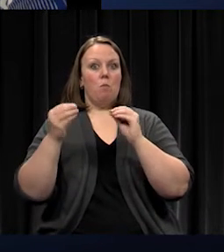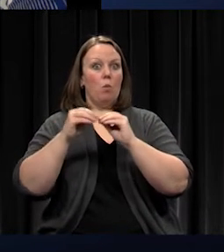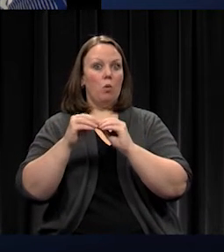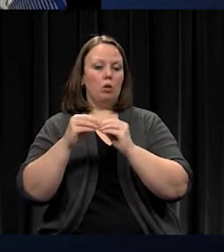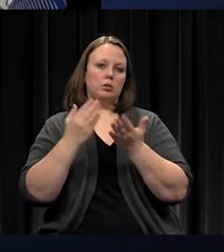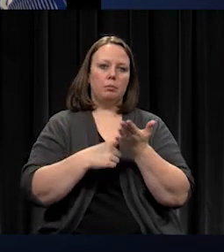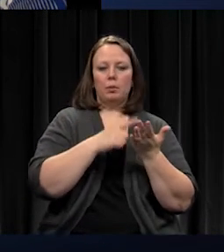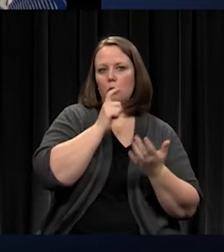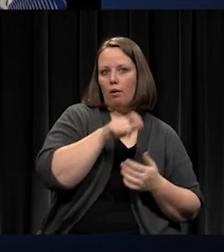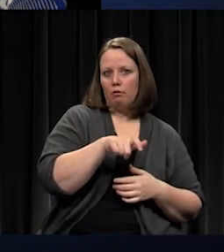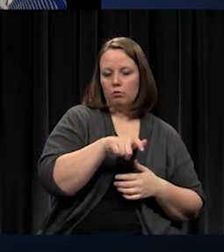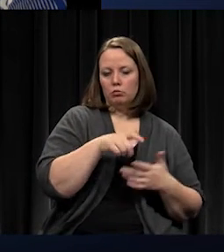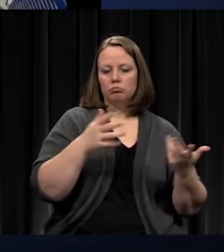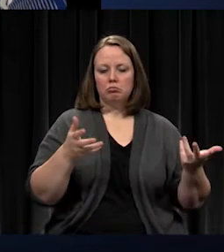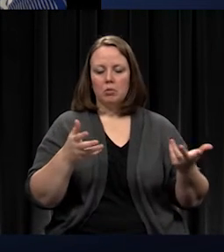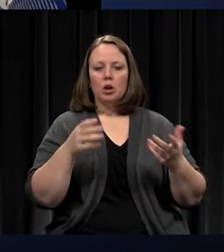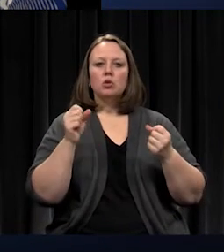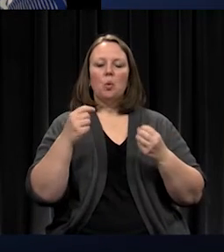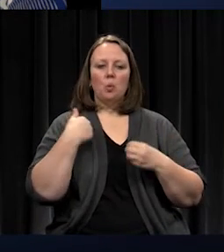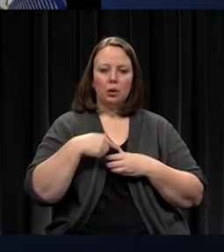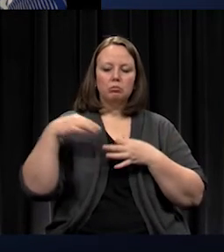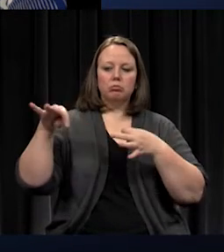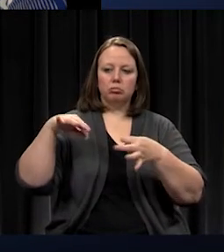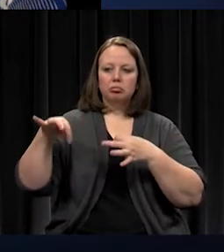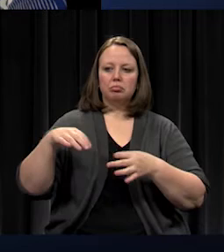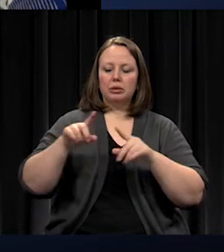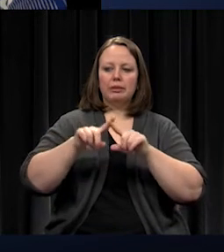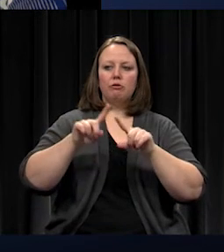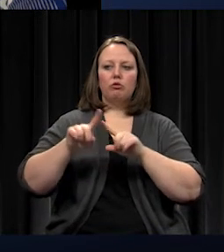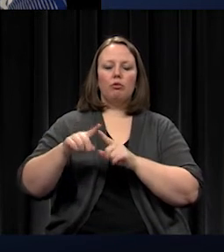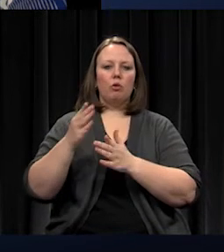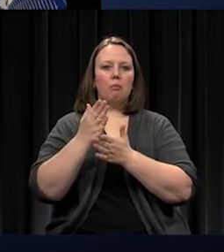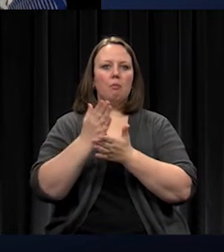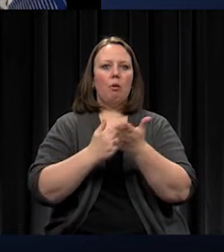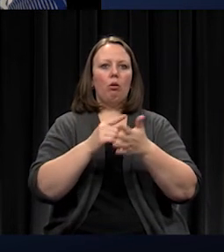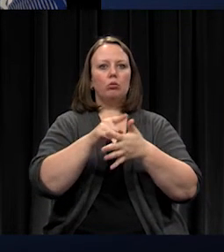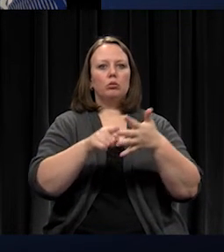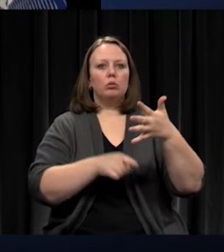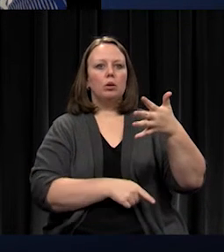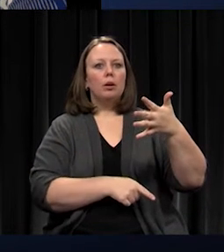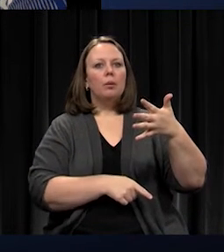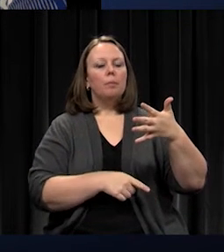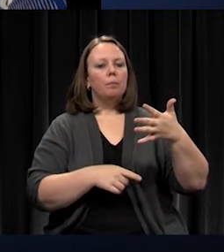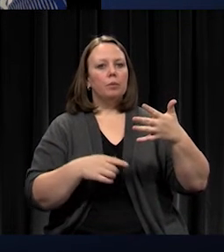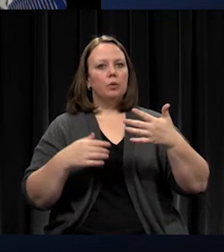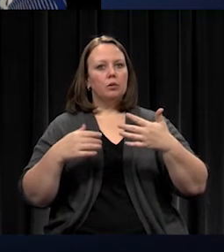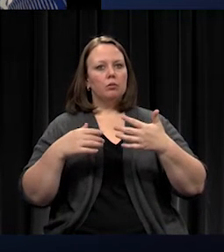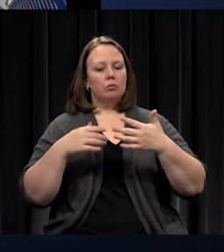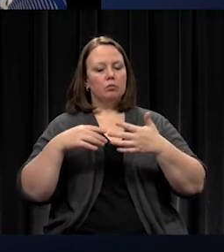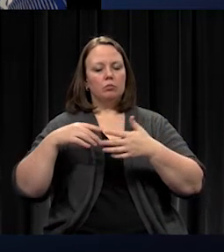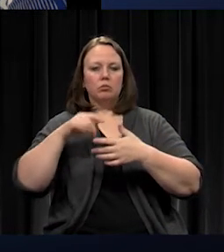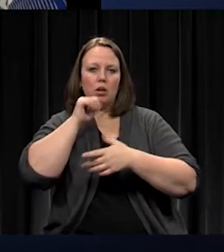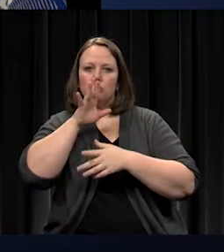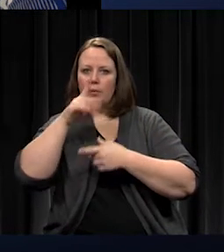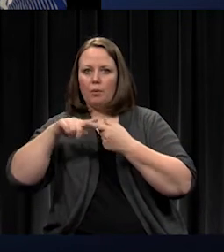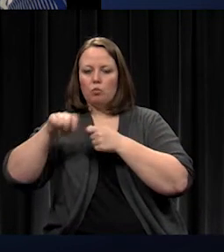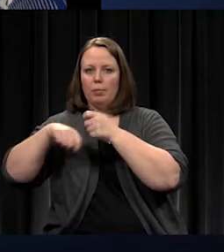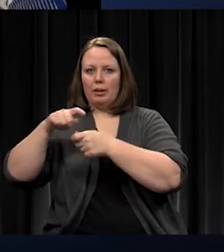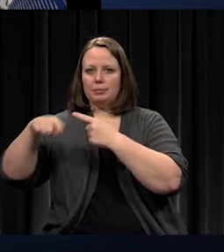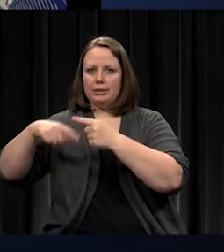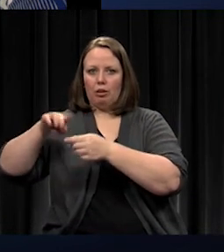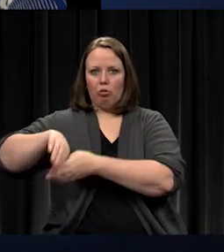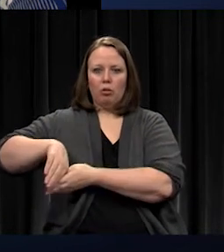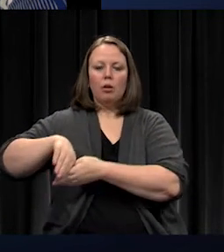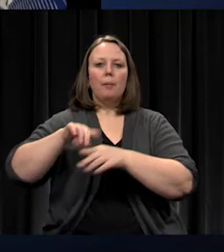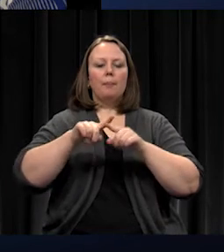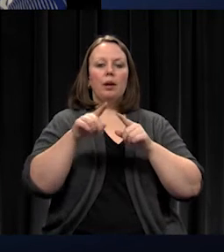infrastructure. Besides the replacement cycle items on this list, as we move towards an enhanced technology initiative at the